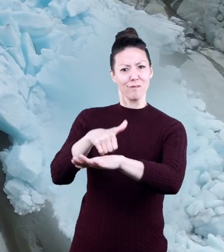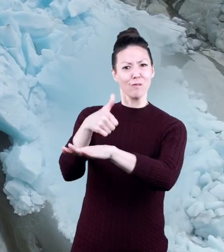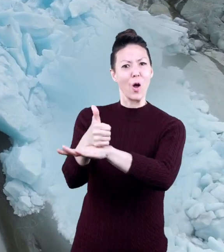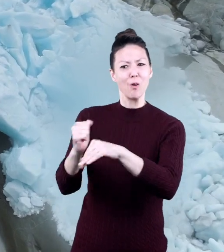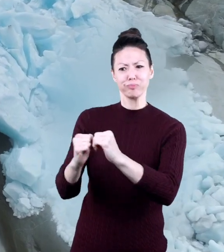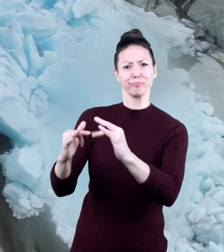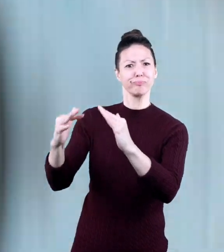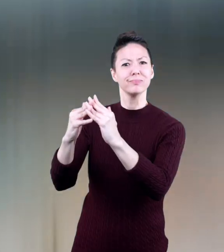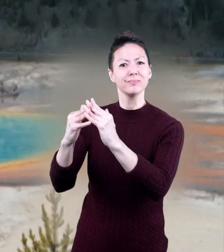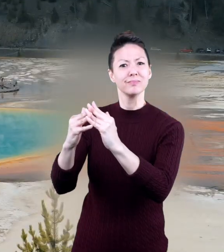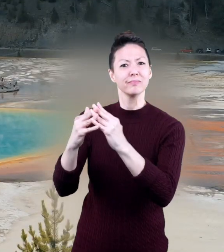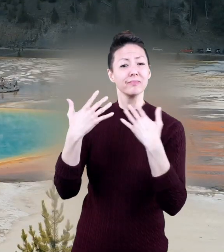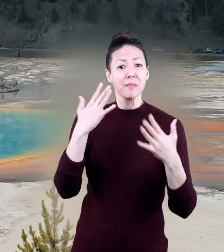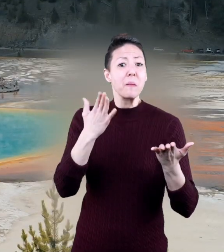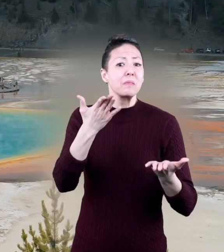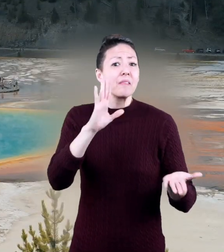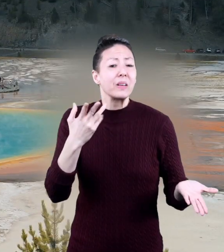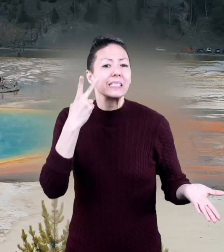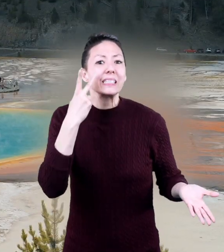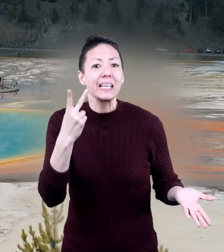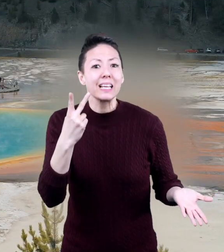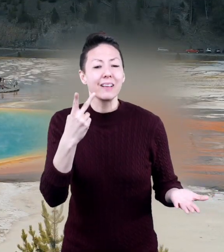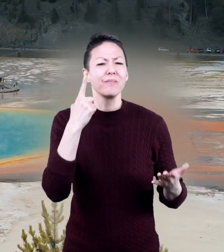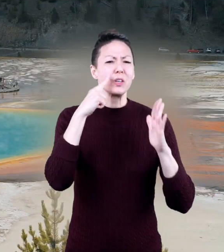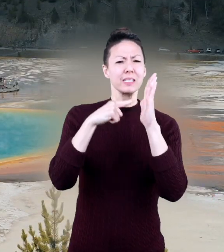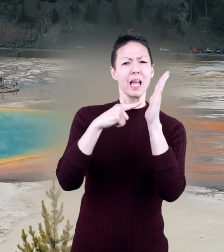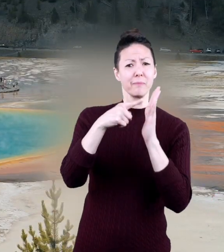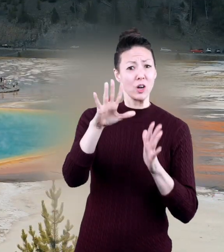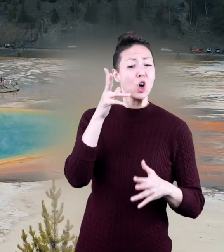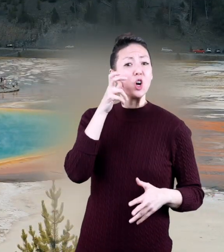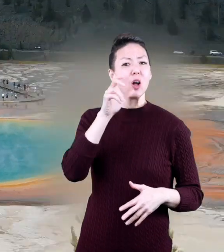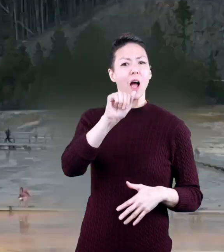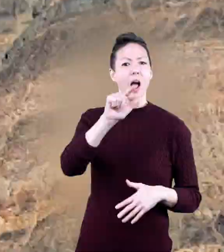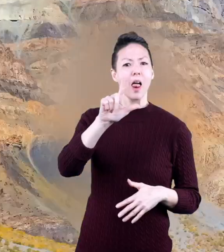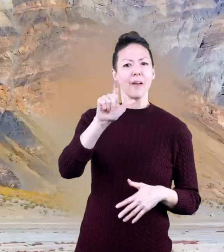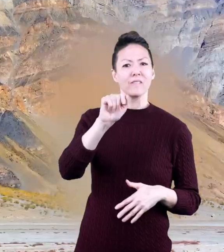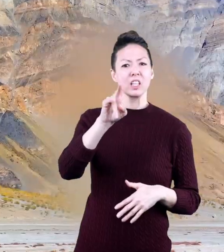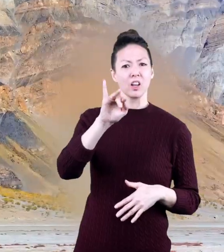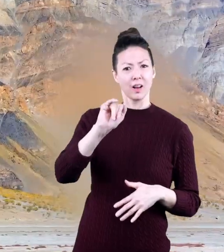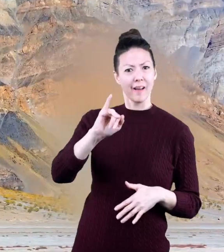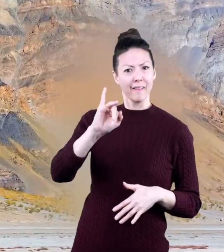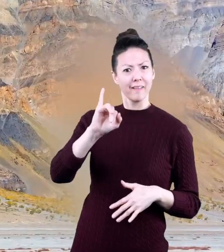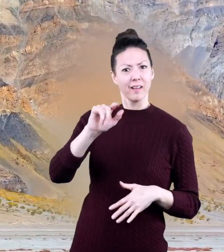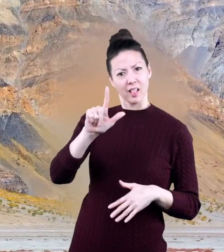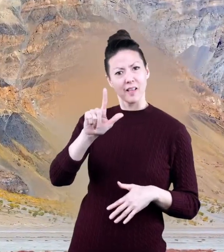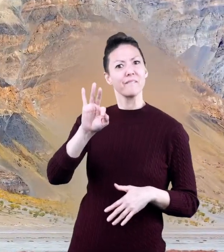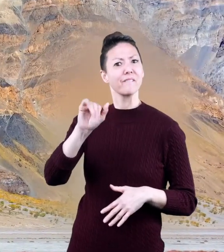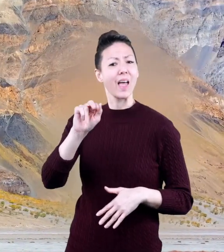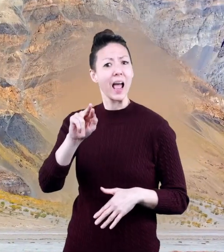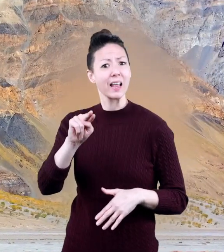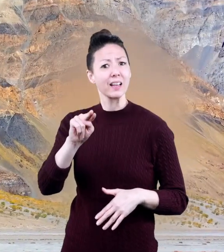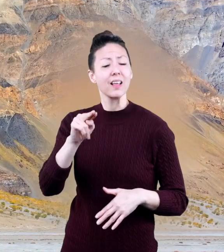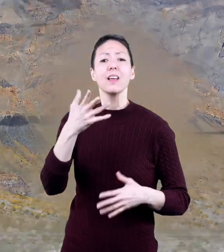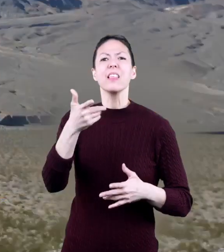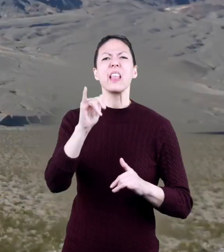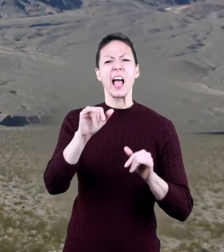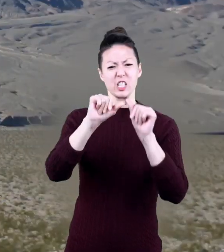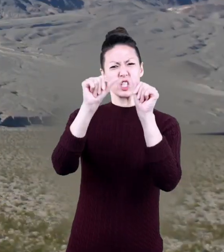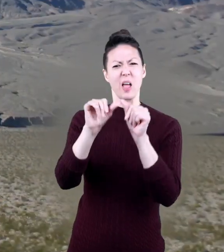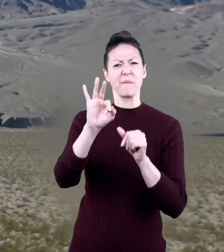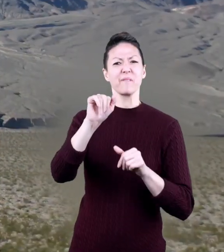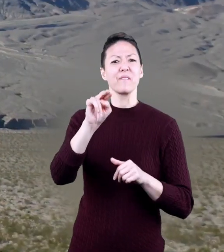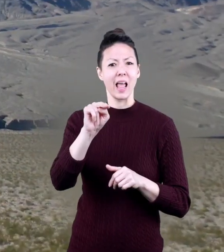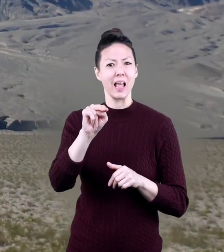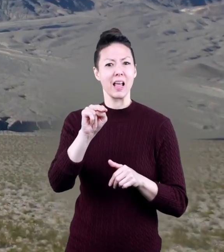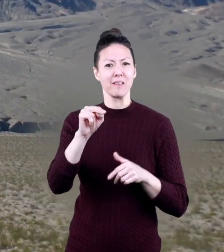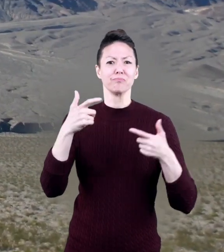types of landforms that you've never seen. For instance, have you heard of an alluvial fan? This is a